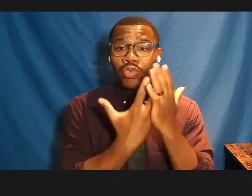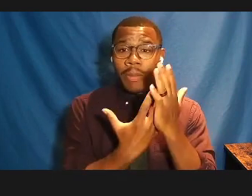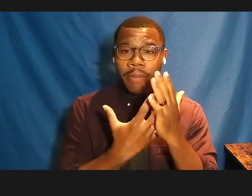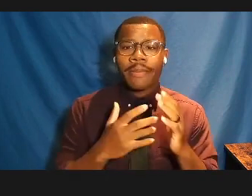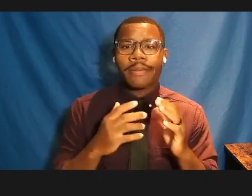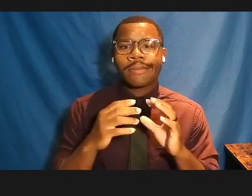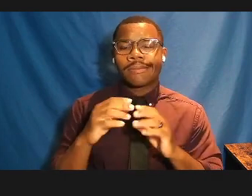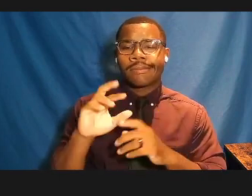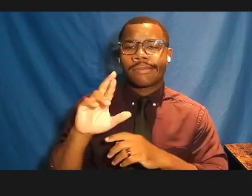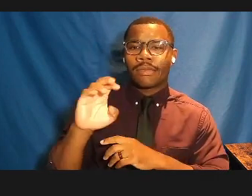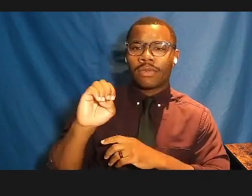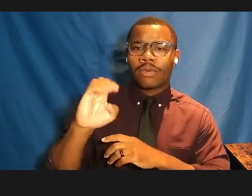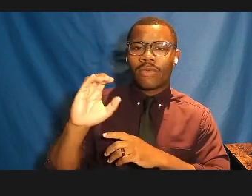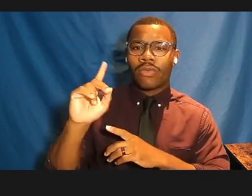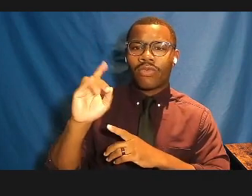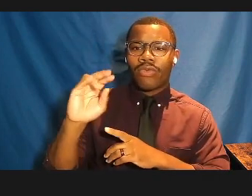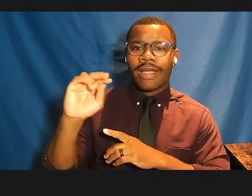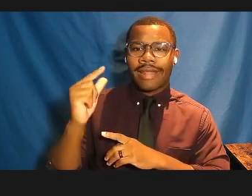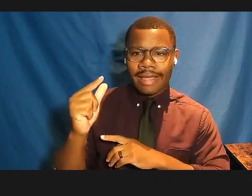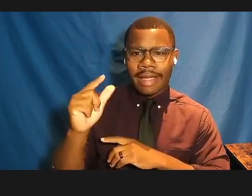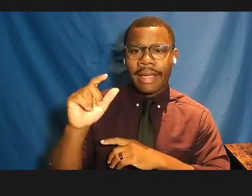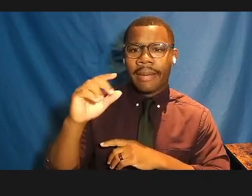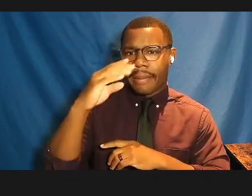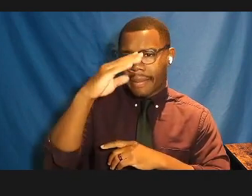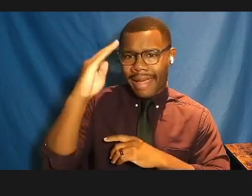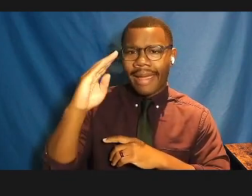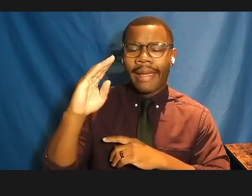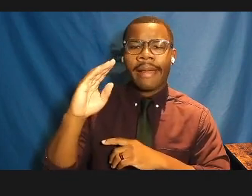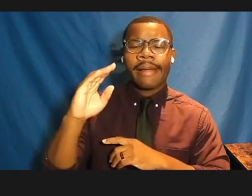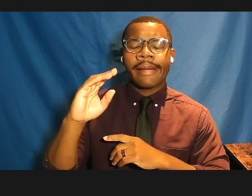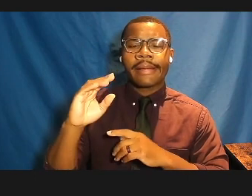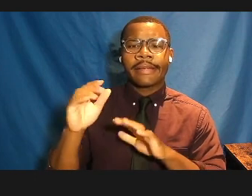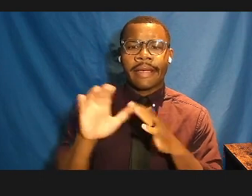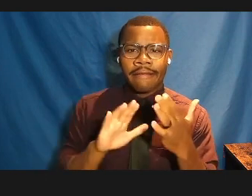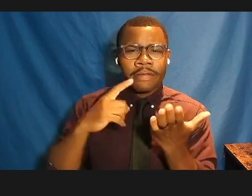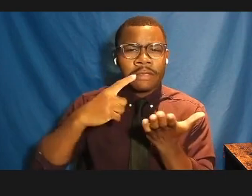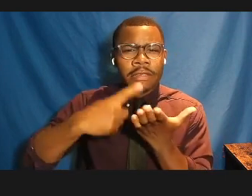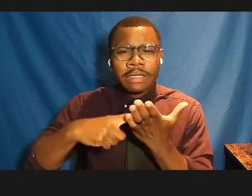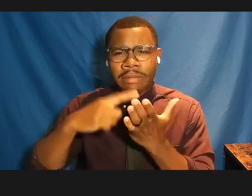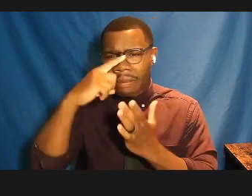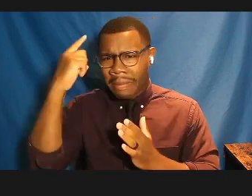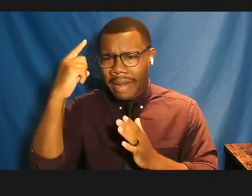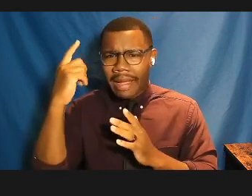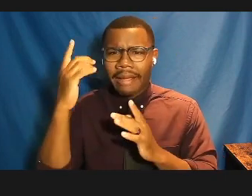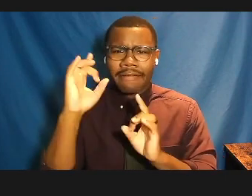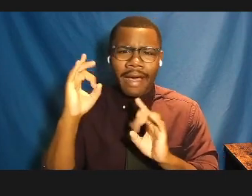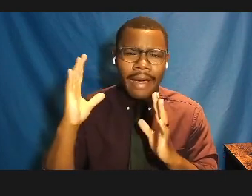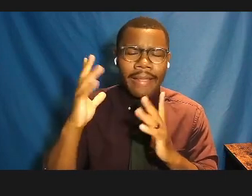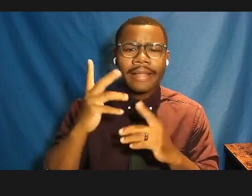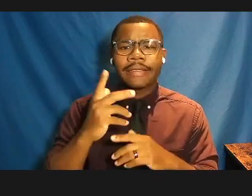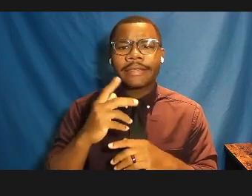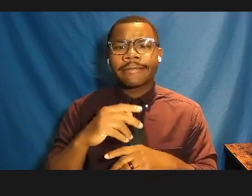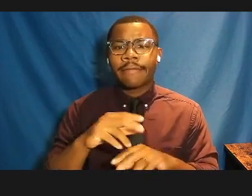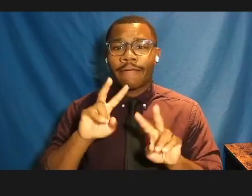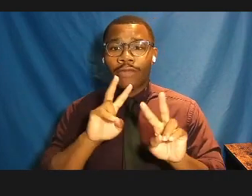follows his exhibition on anti-black violence, funerary foods, and ancestrality, Buried in the Heart.